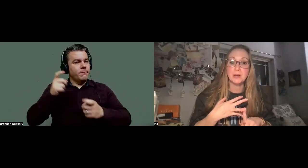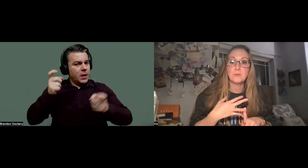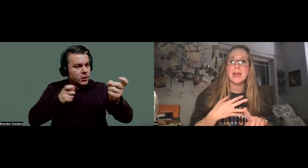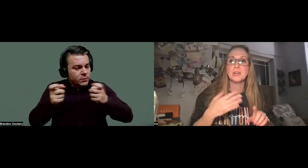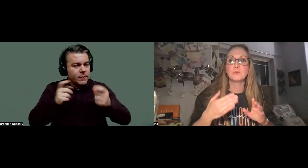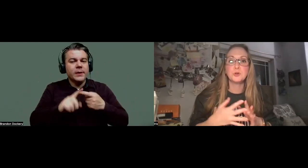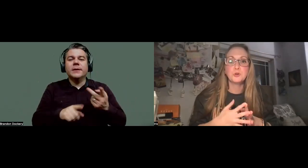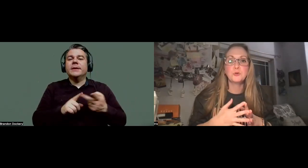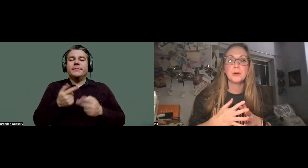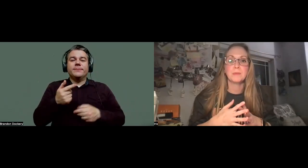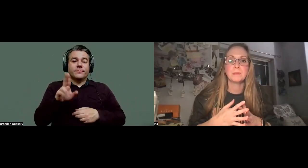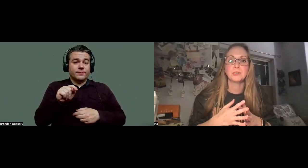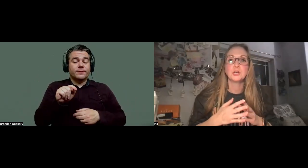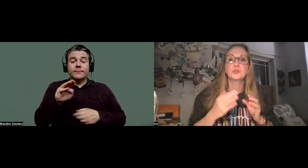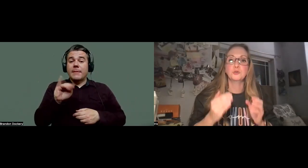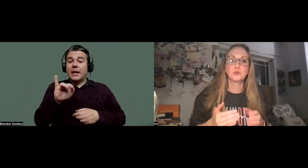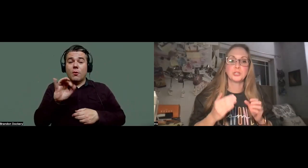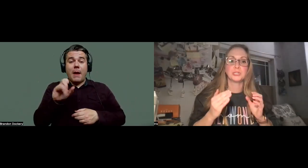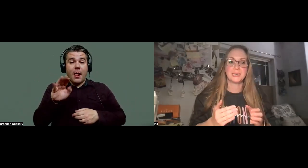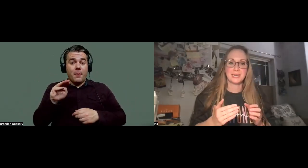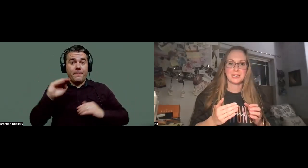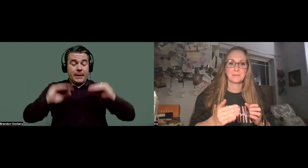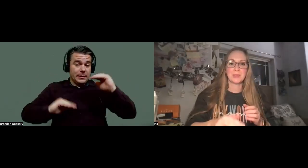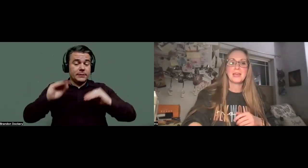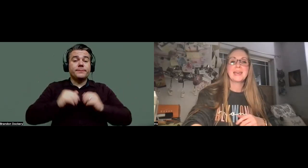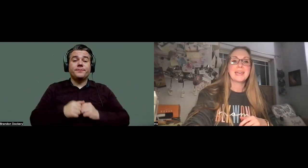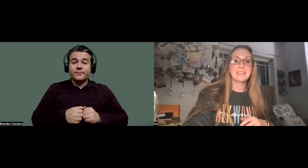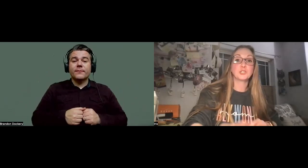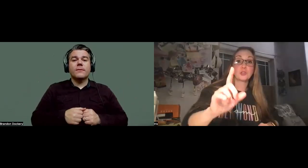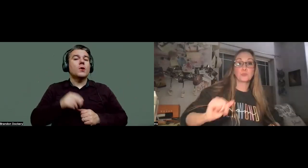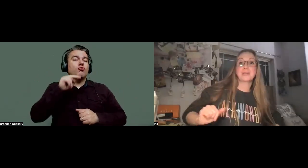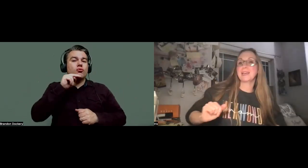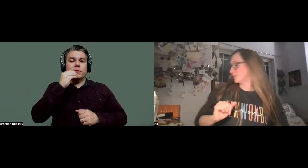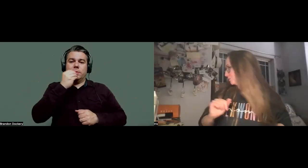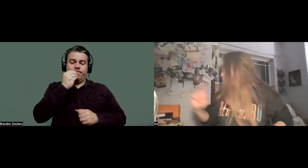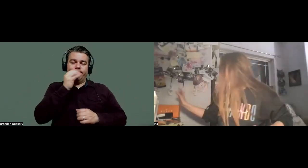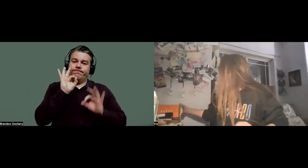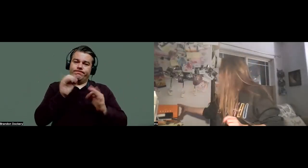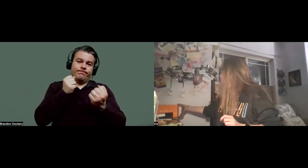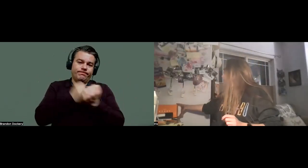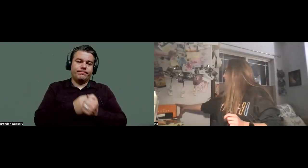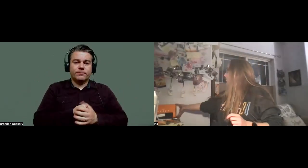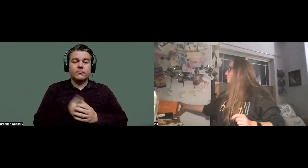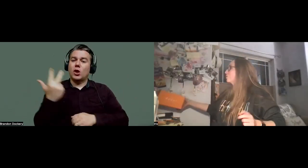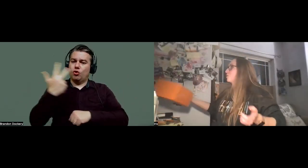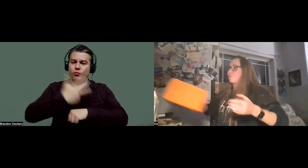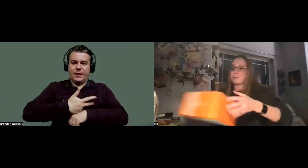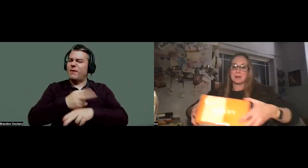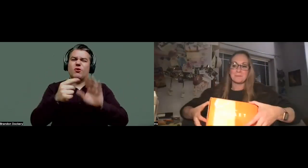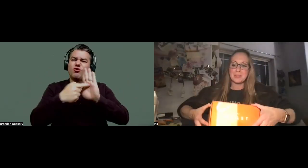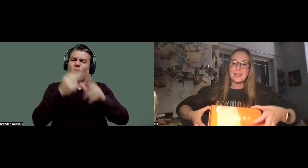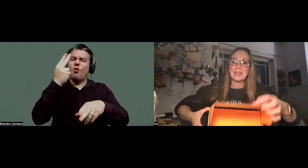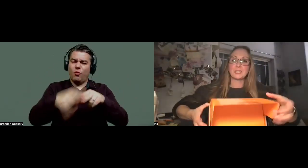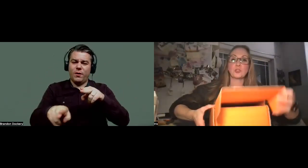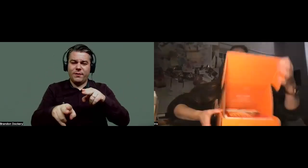microbiome, and a renewed commitment to nutritious eating. It is three days. I'm just going to show you this really quick. I'm going to